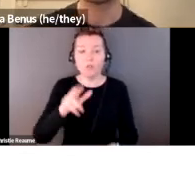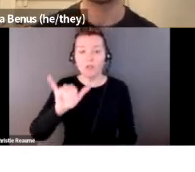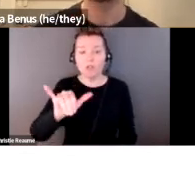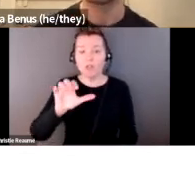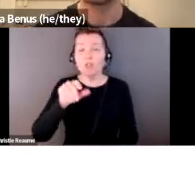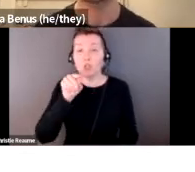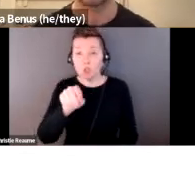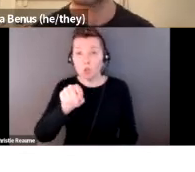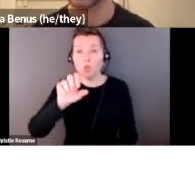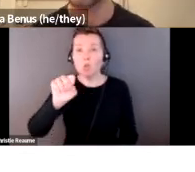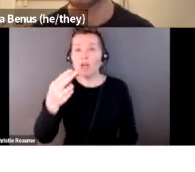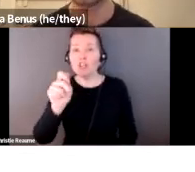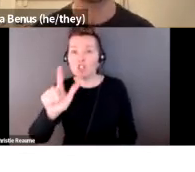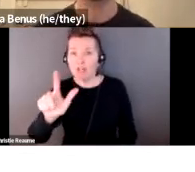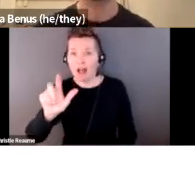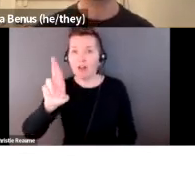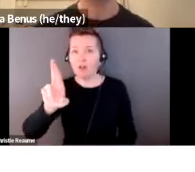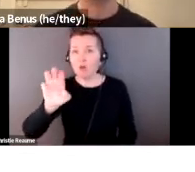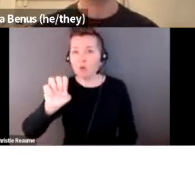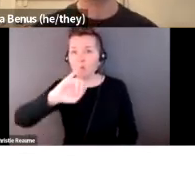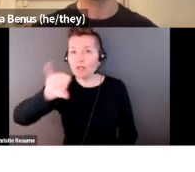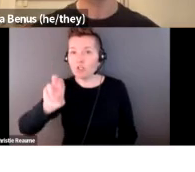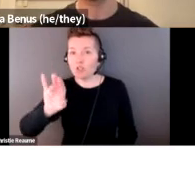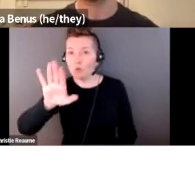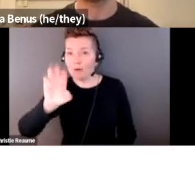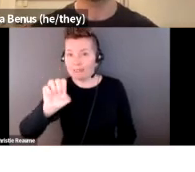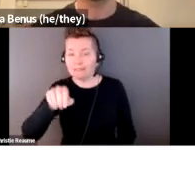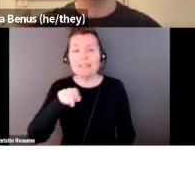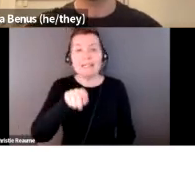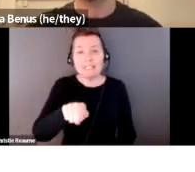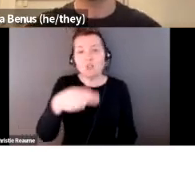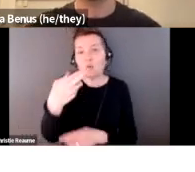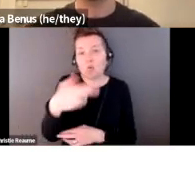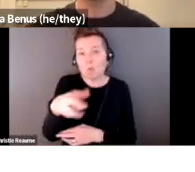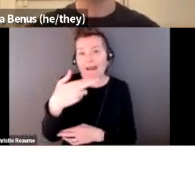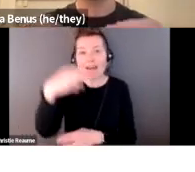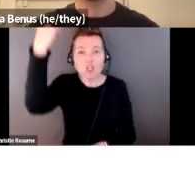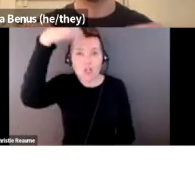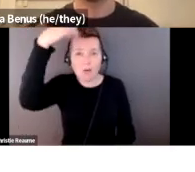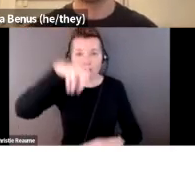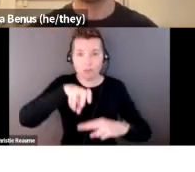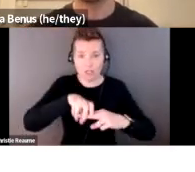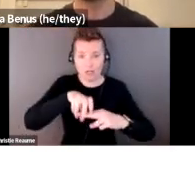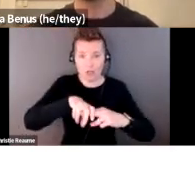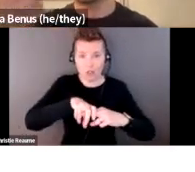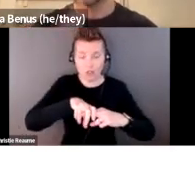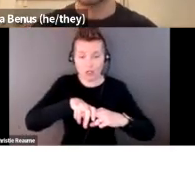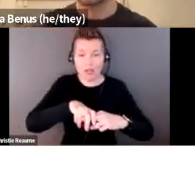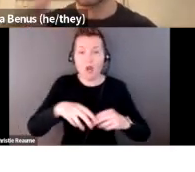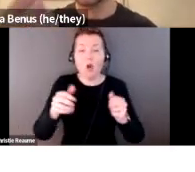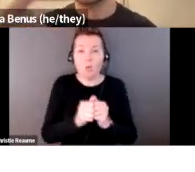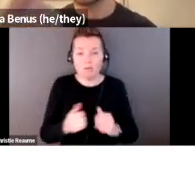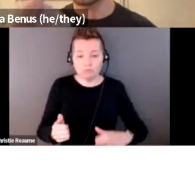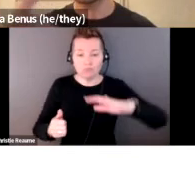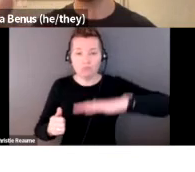of a gray shower chair that is placed in the gallery. On top of it is a blue heating pad, and the wires